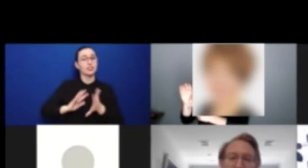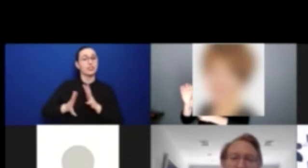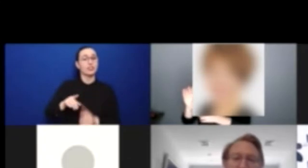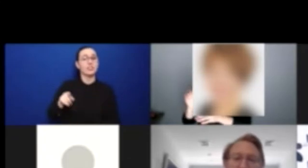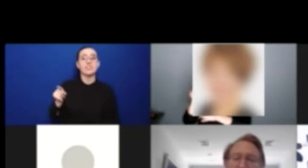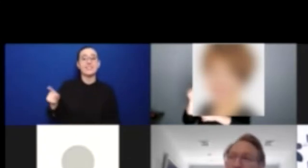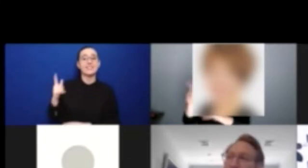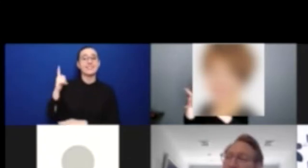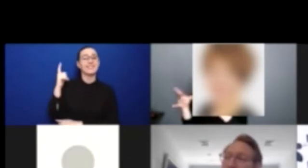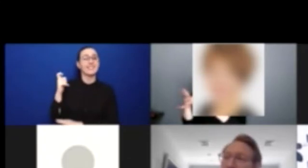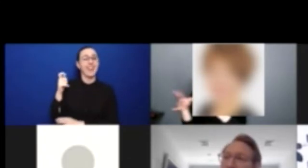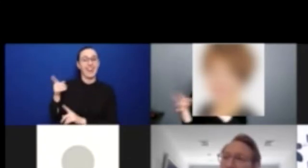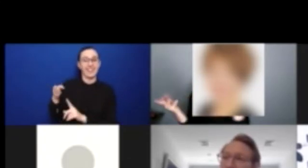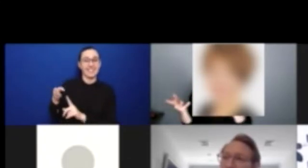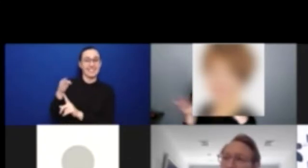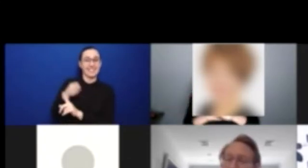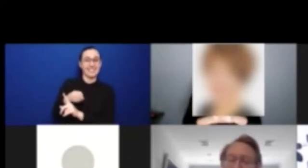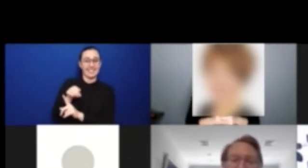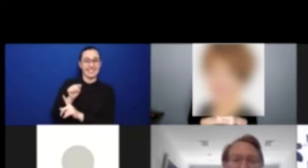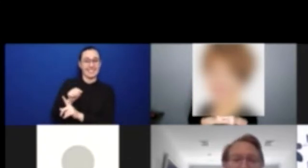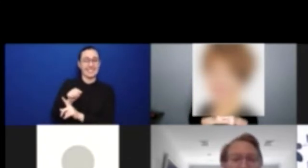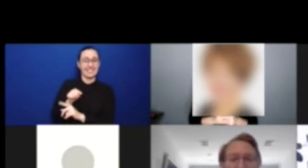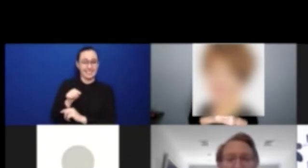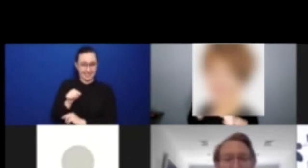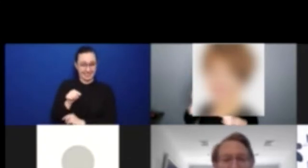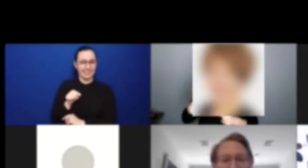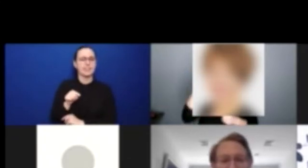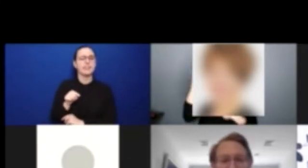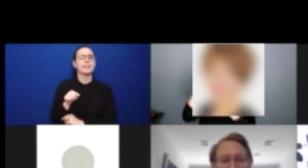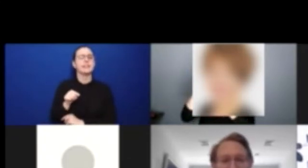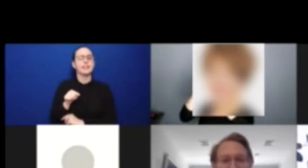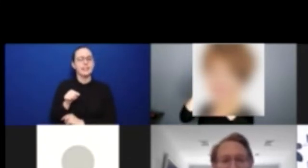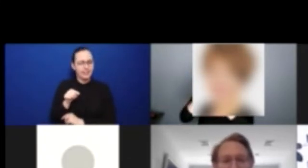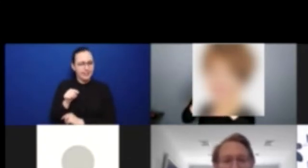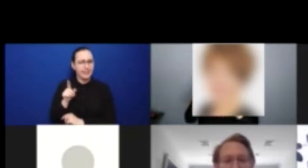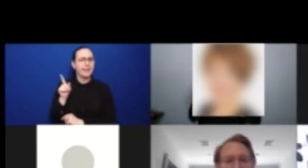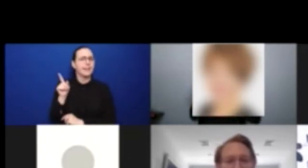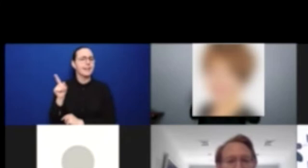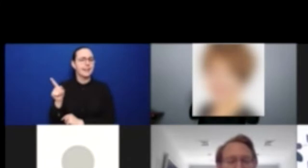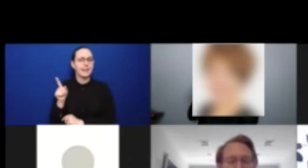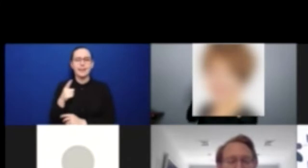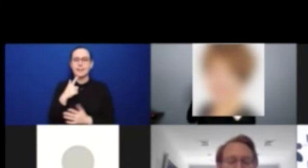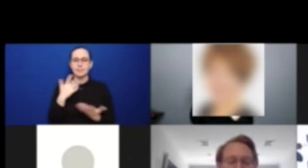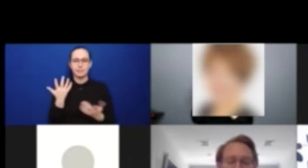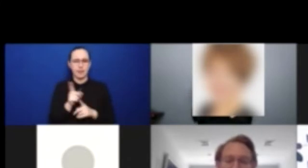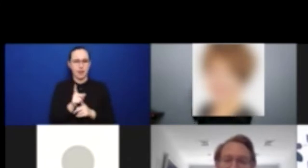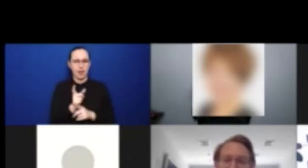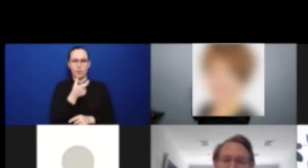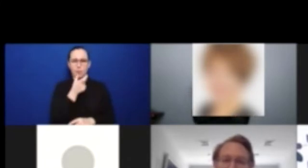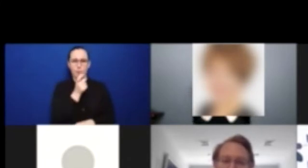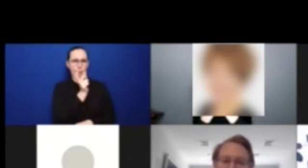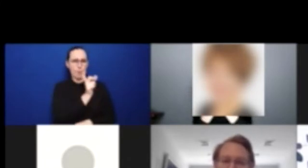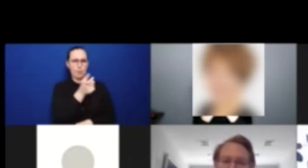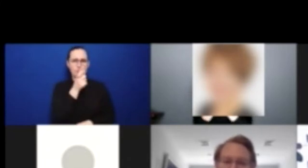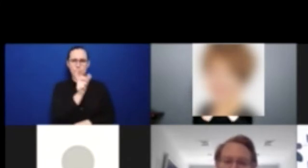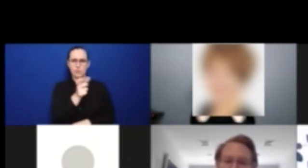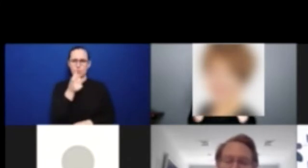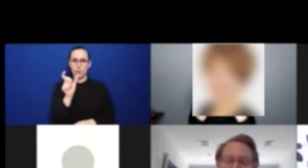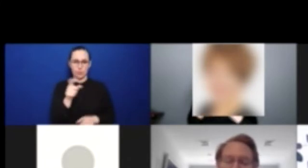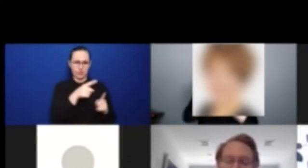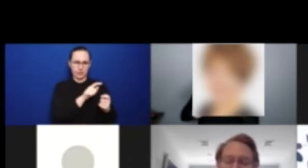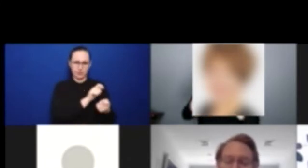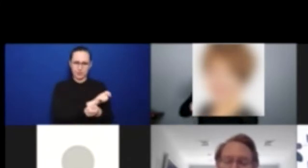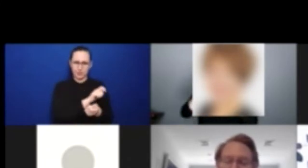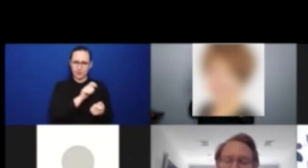recalled the, the move of the terminology and, and the mindset that that reflected.